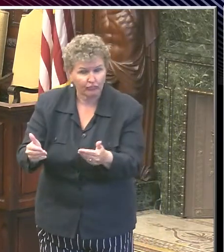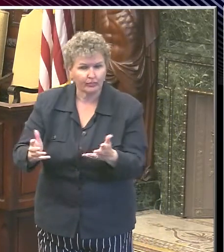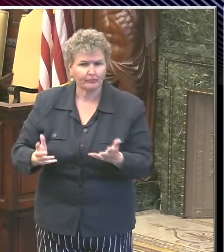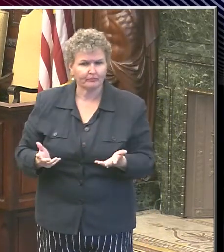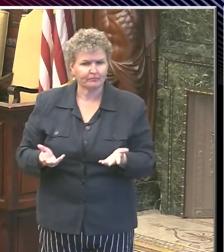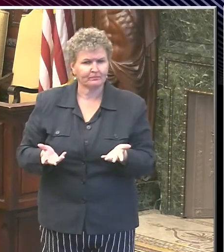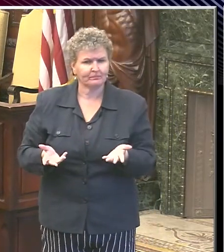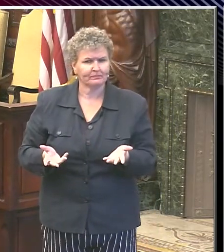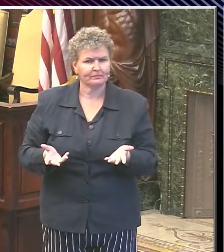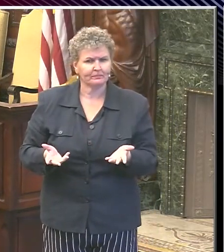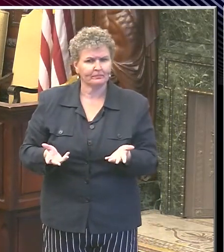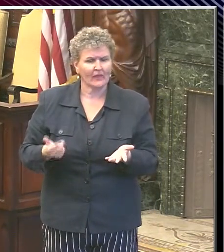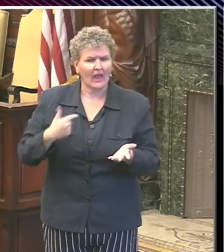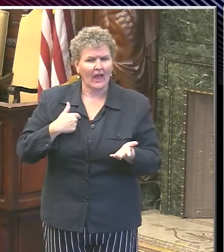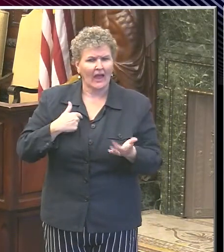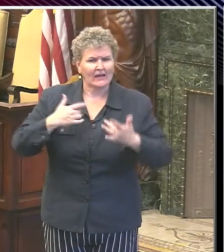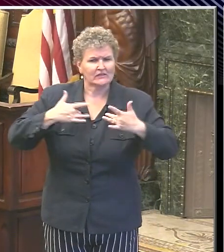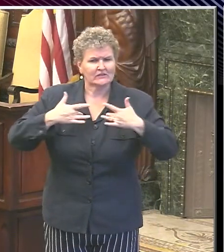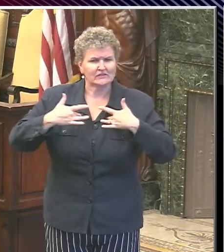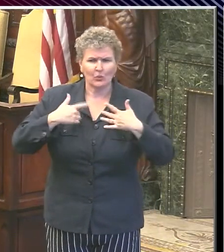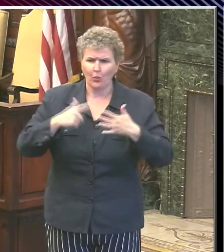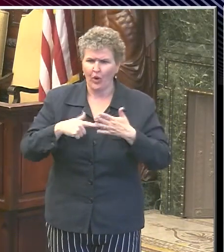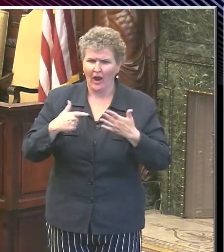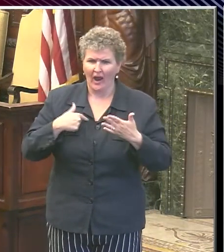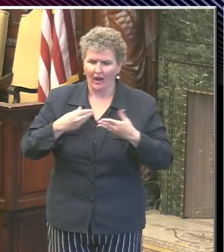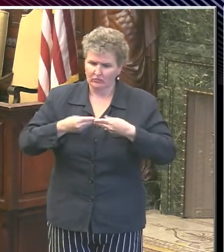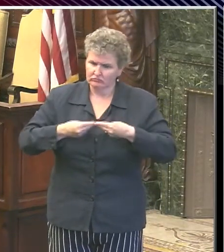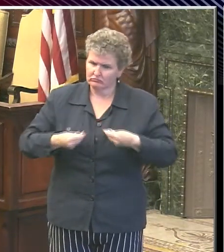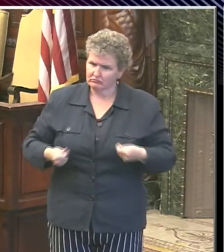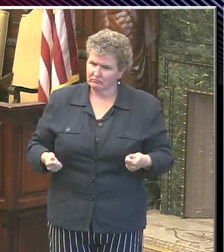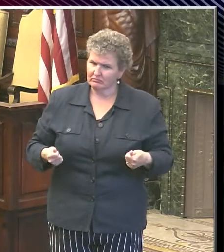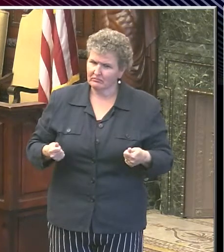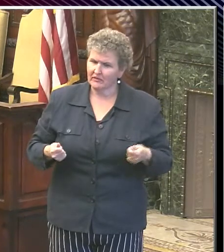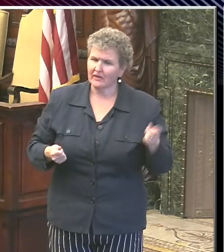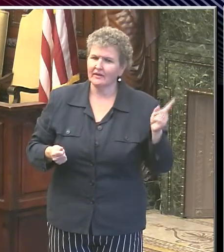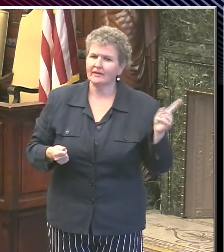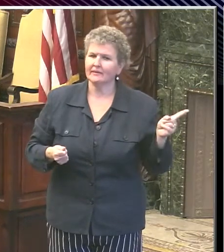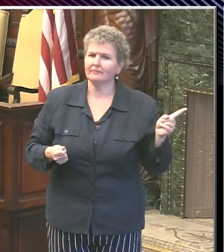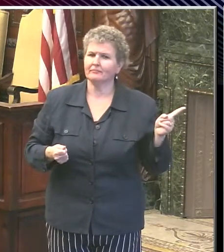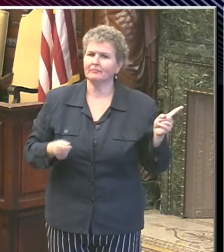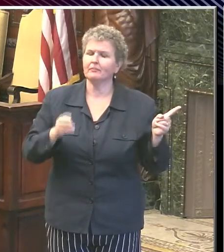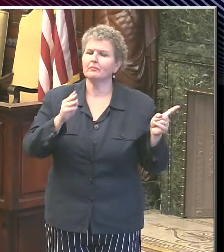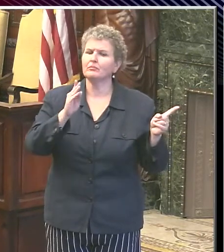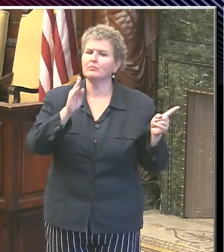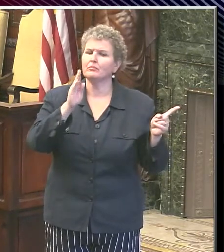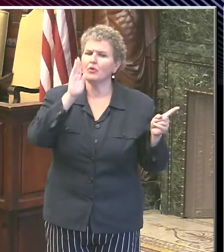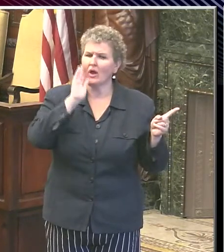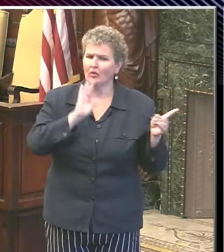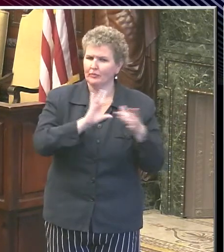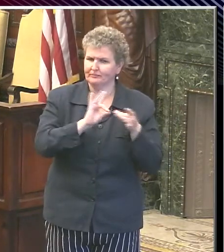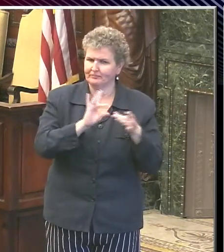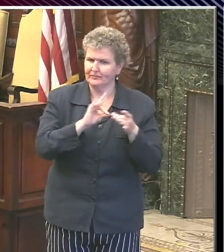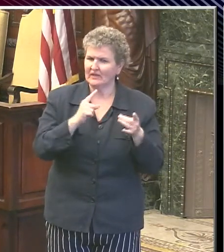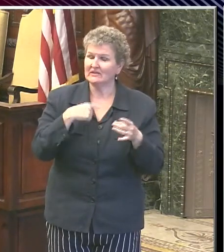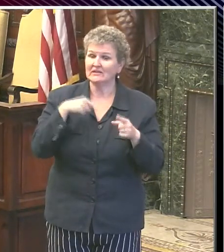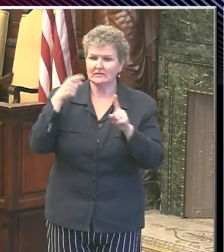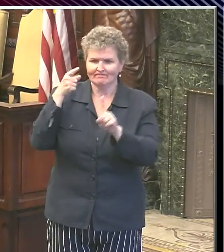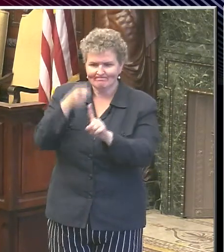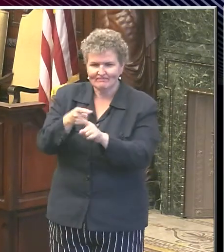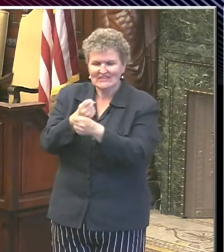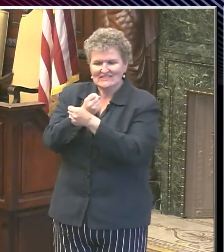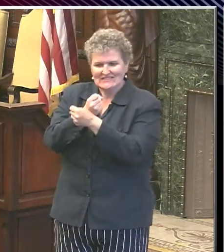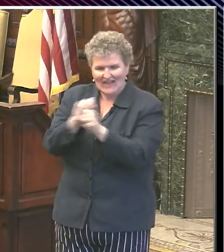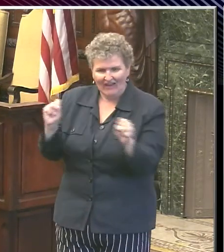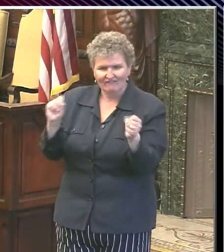they had about sending their kids to school? Sure. I think that's definitely the safety message and ensuring our,